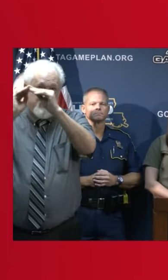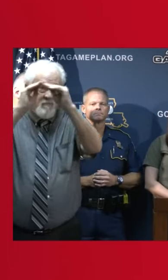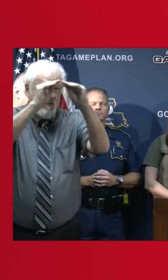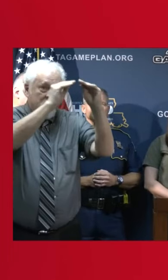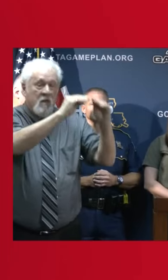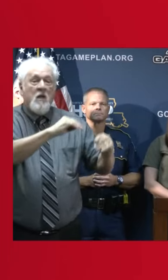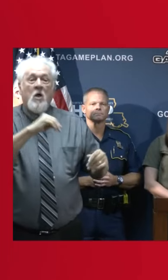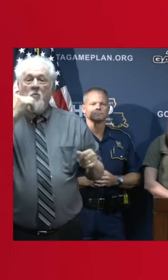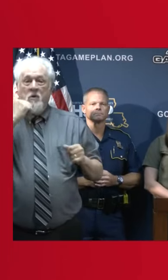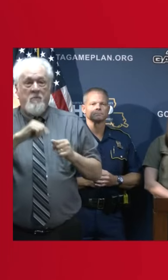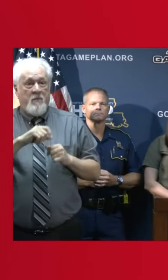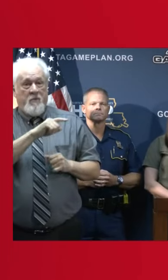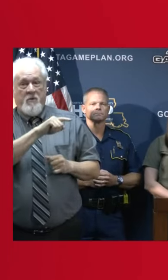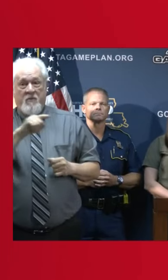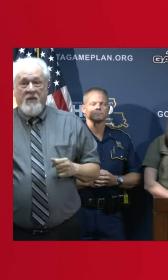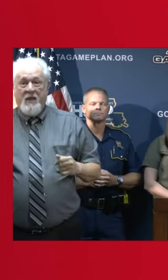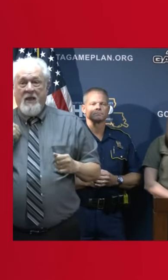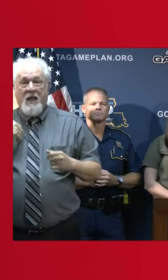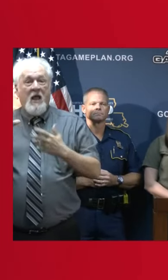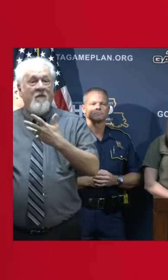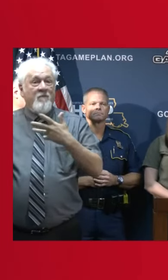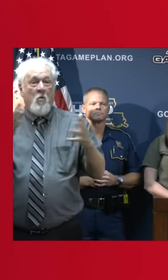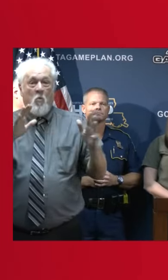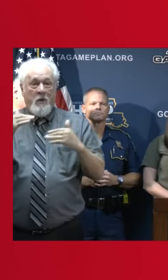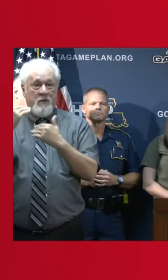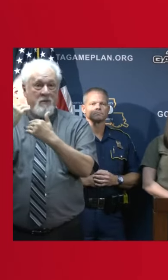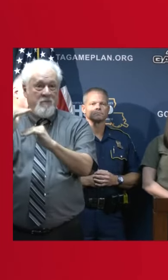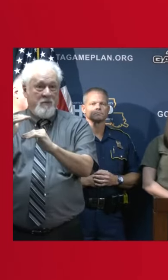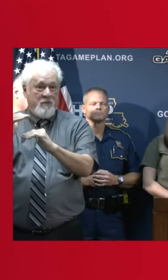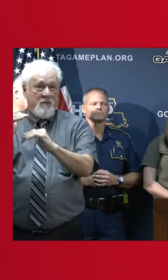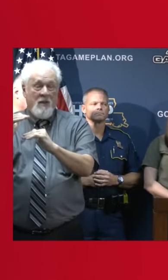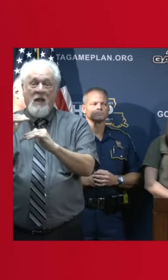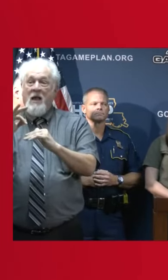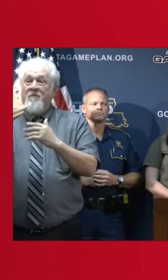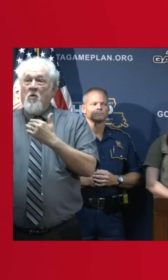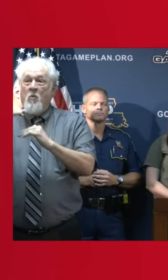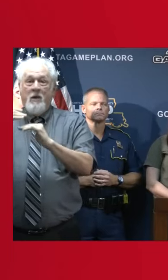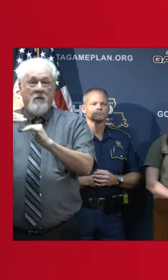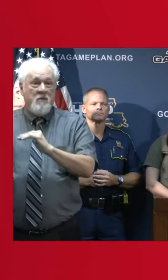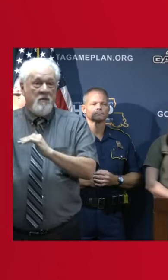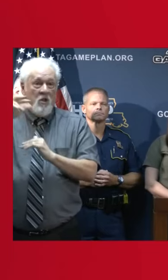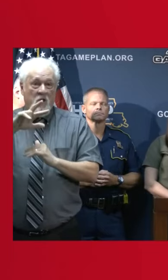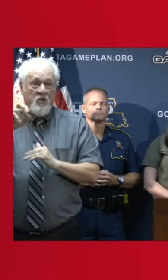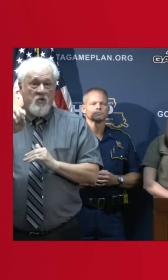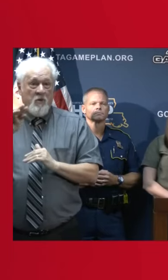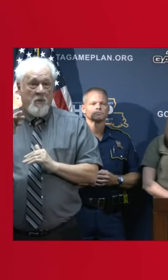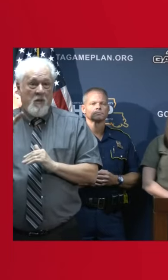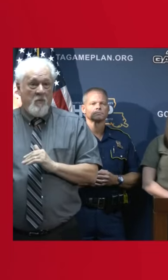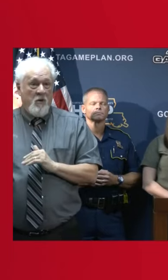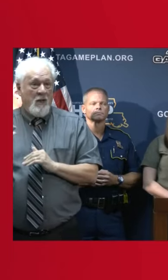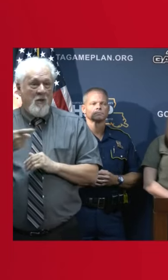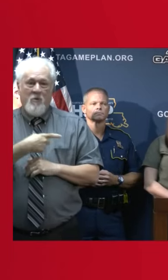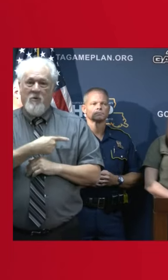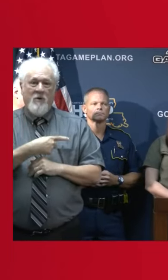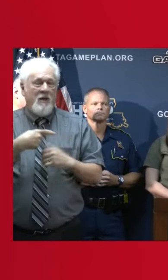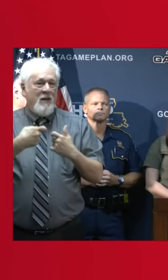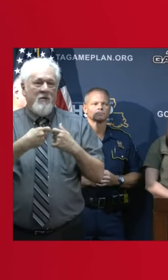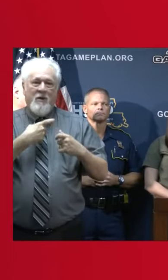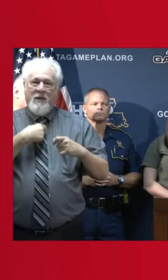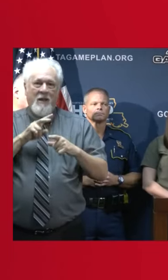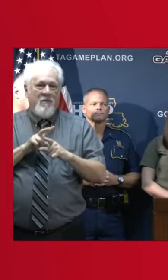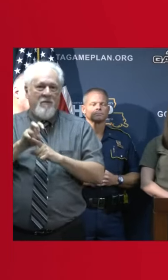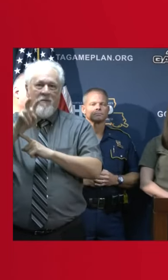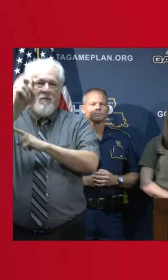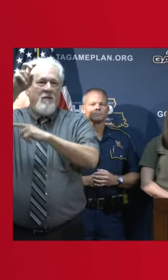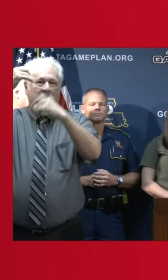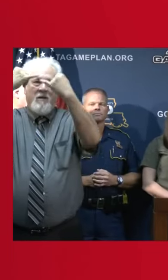remember, they have a wind restriction as if the wind exceeds 30 miles an hour, they can't repair the line. So we are hoping